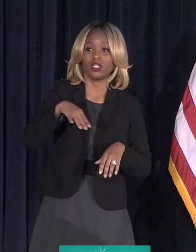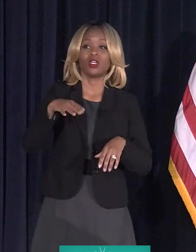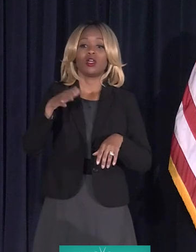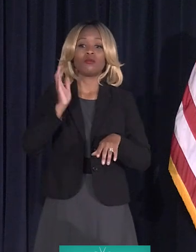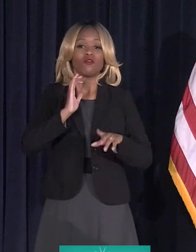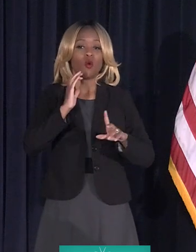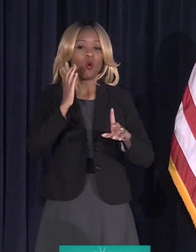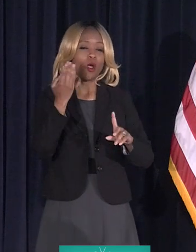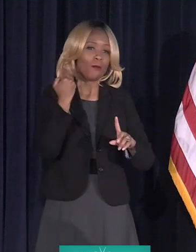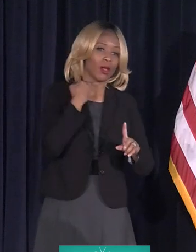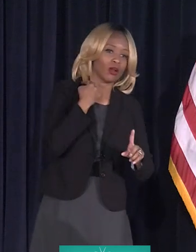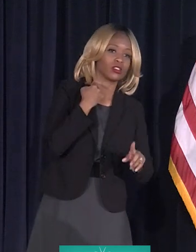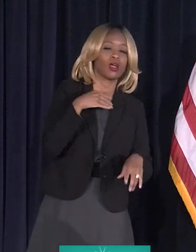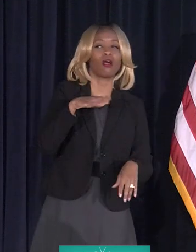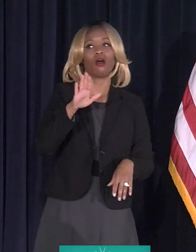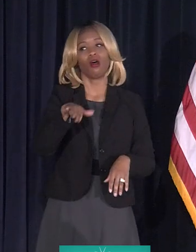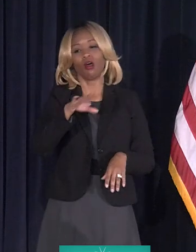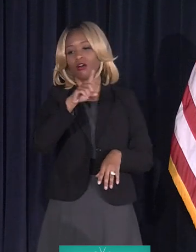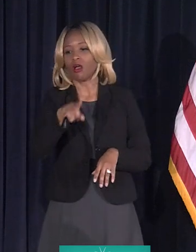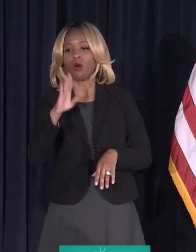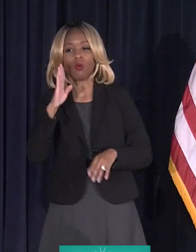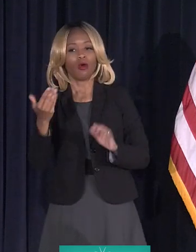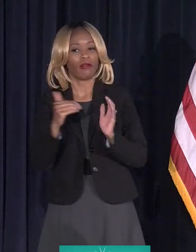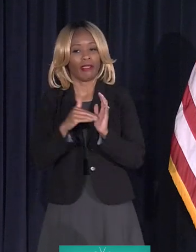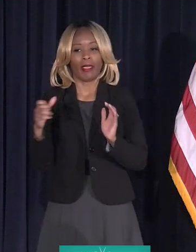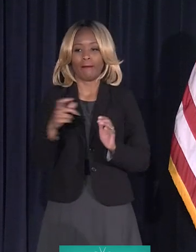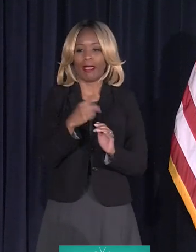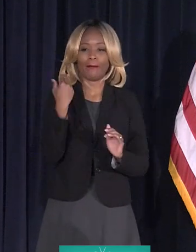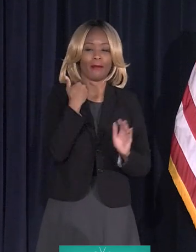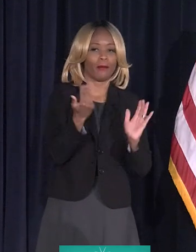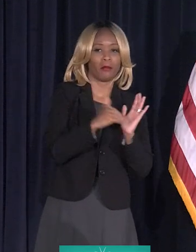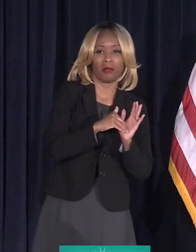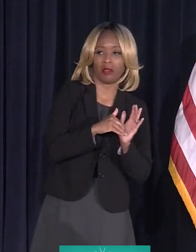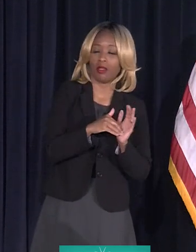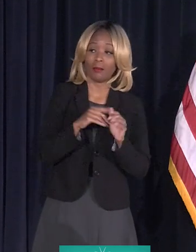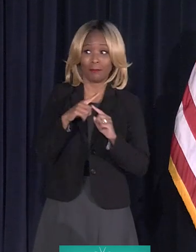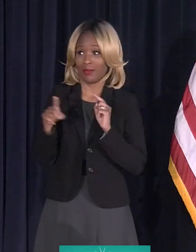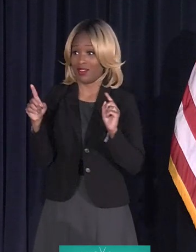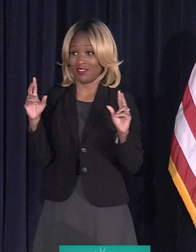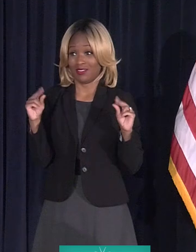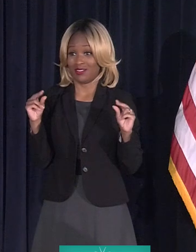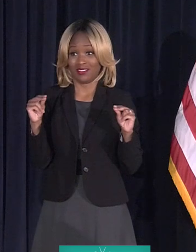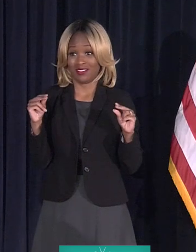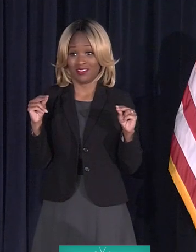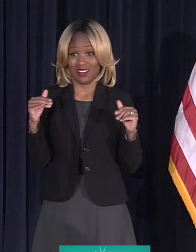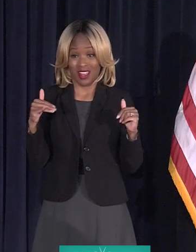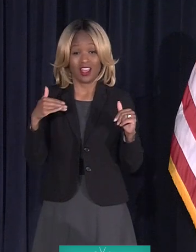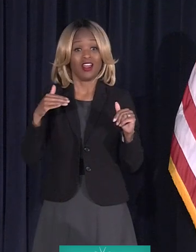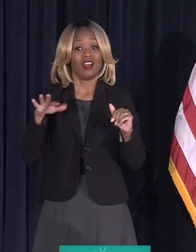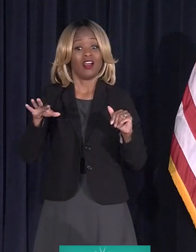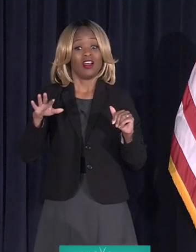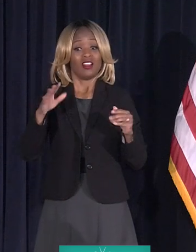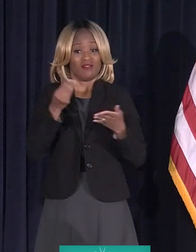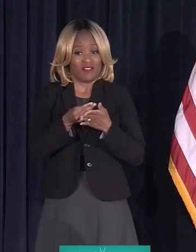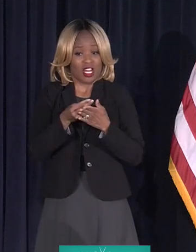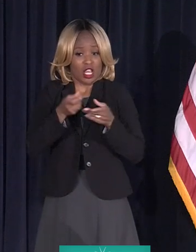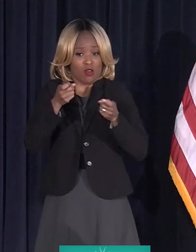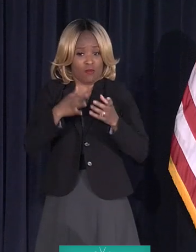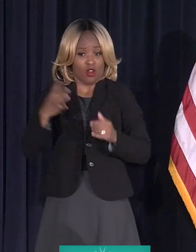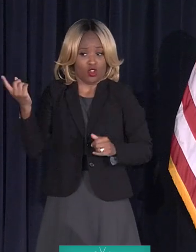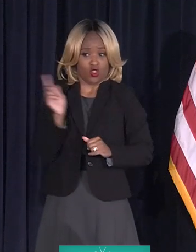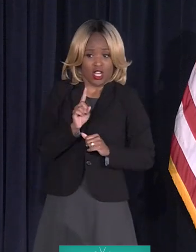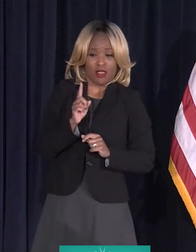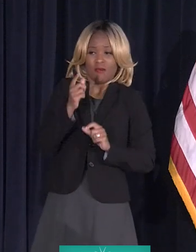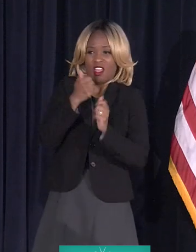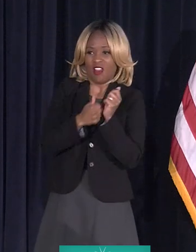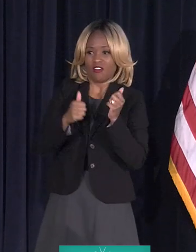bankruptcy in no time. It's been just the opposite. The national attention on our financial management and every one of the members of Detroit